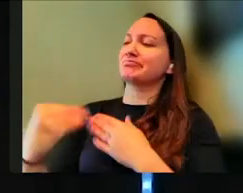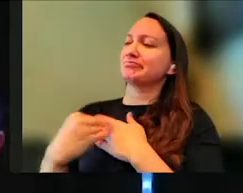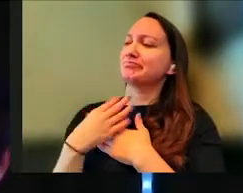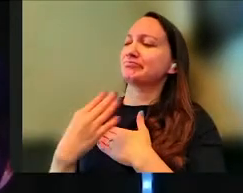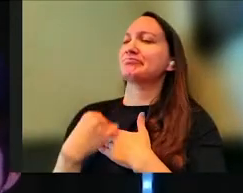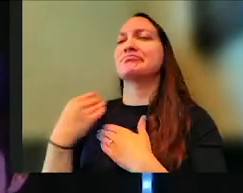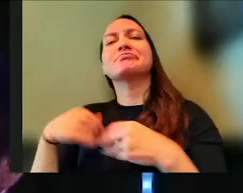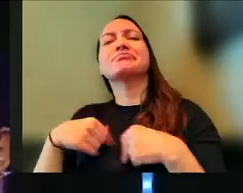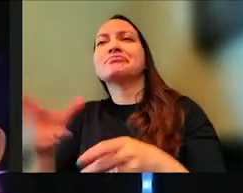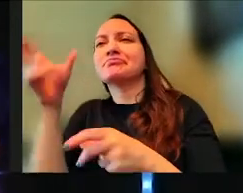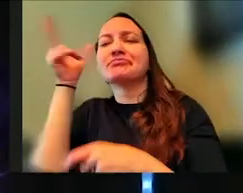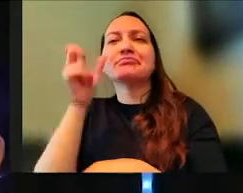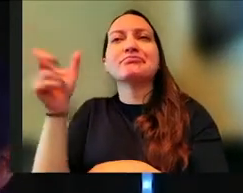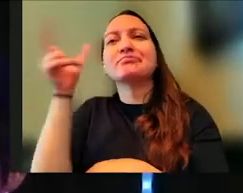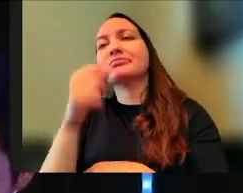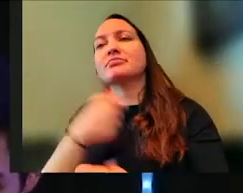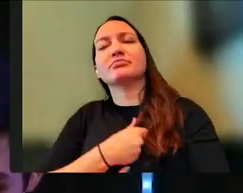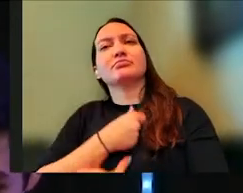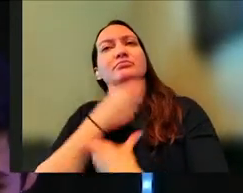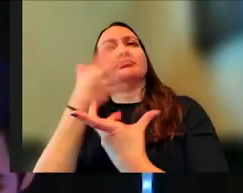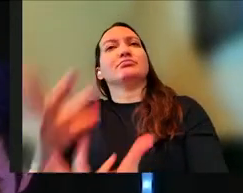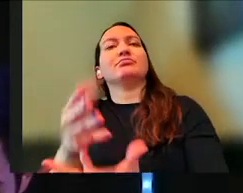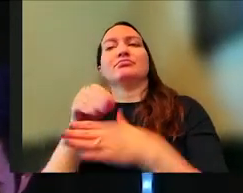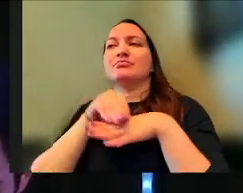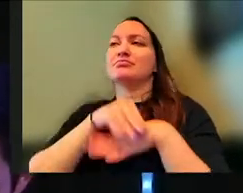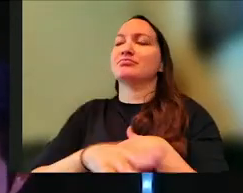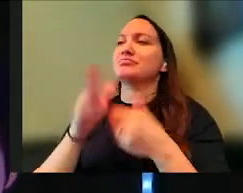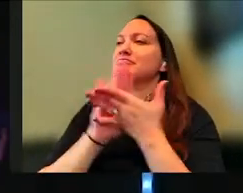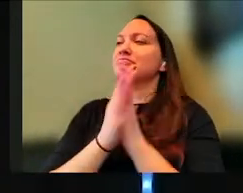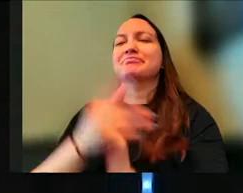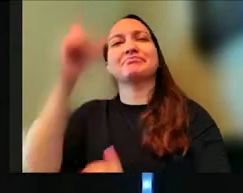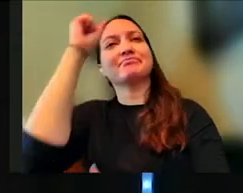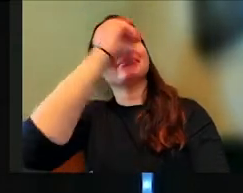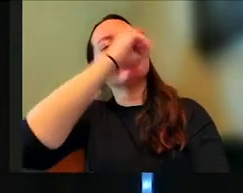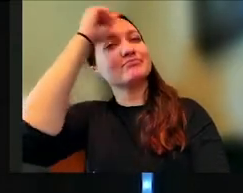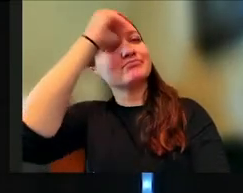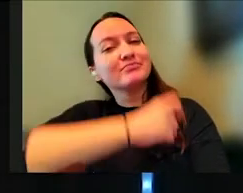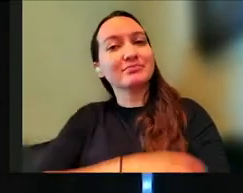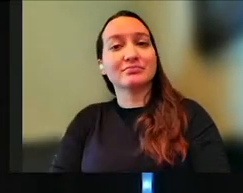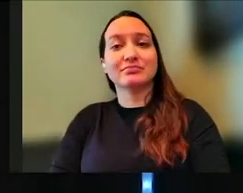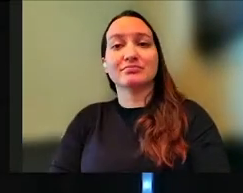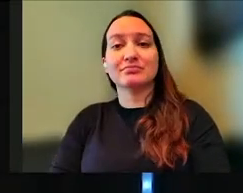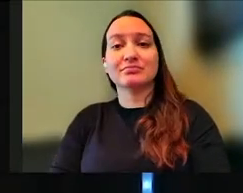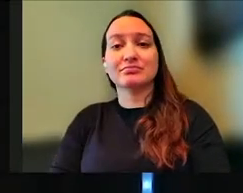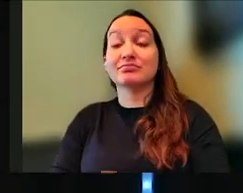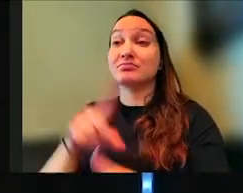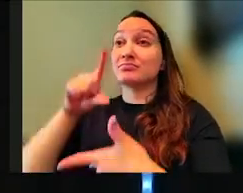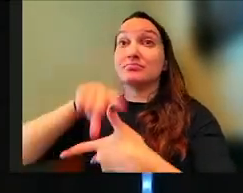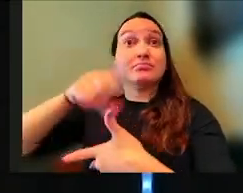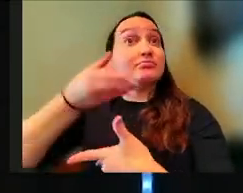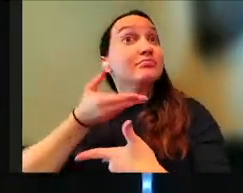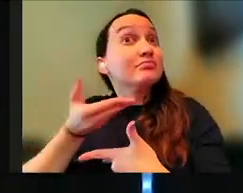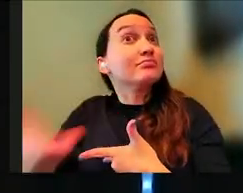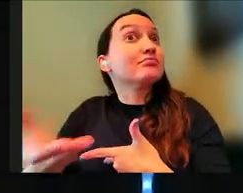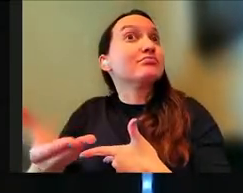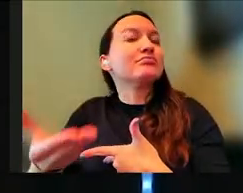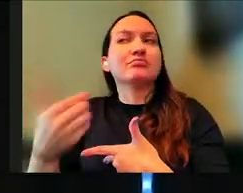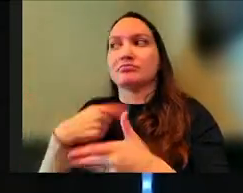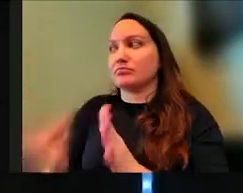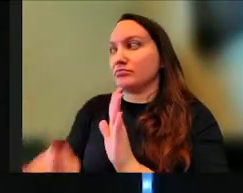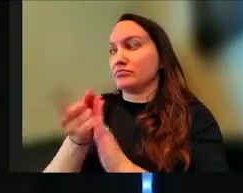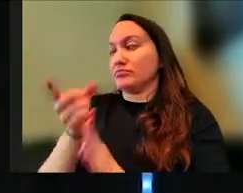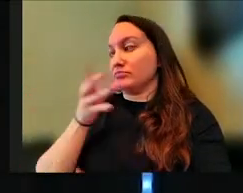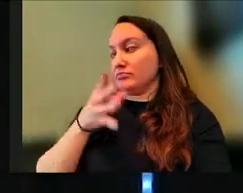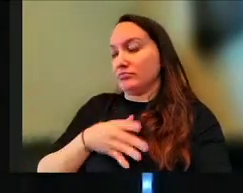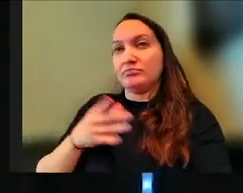share my heart with you and make you wise. Wisdom is an invitation. So we have this moment with Lady Wisdom, and